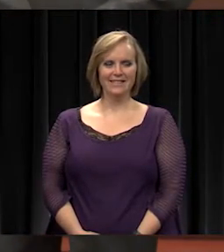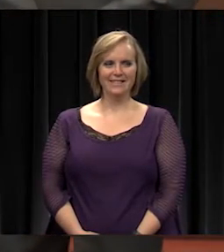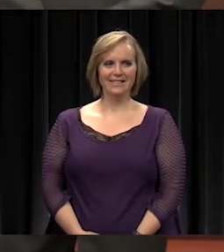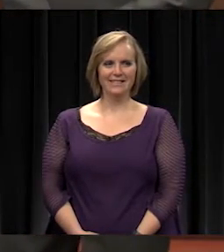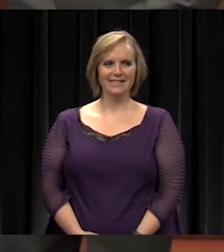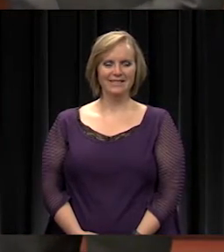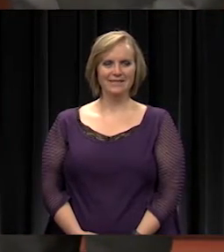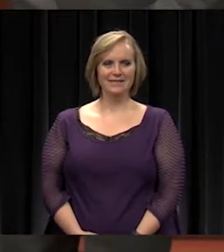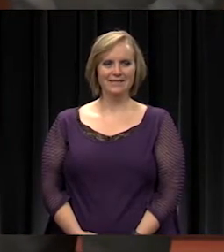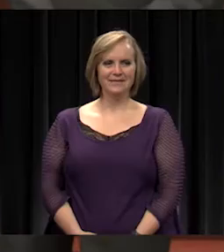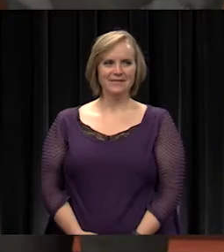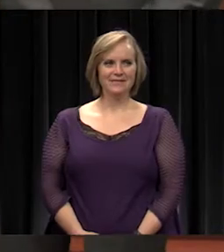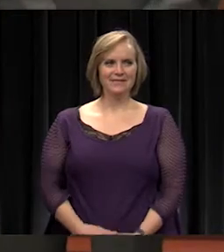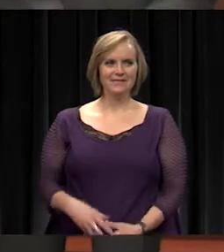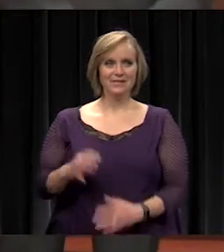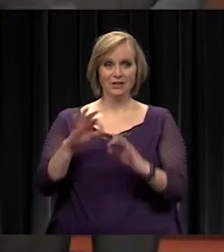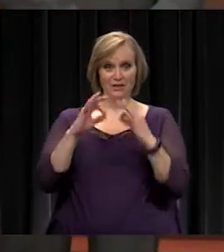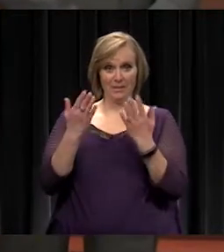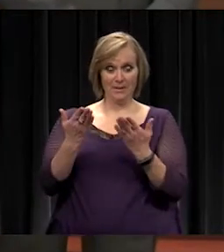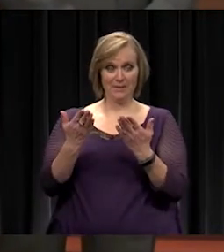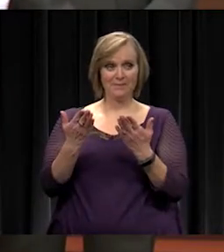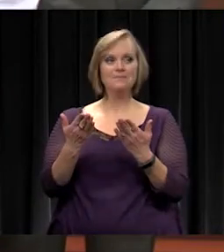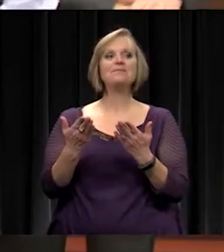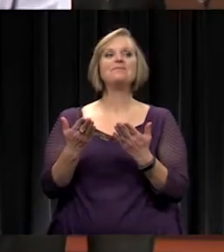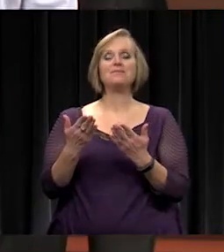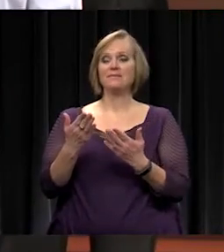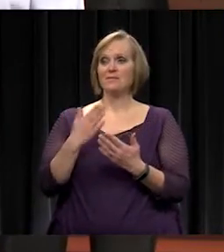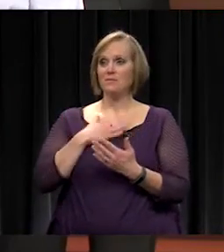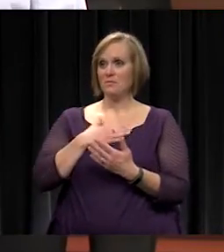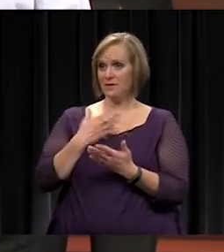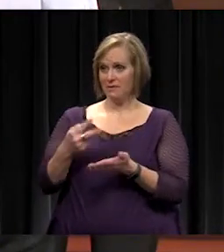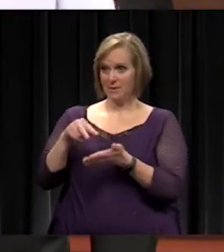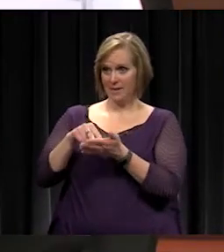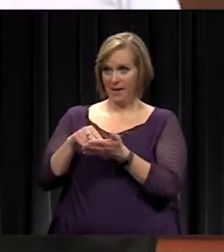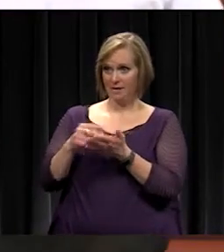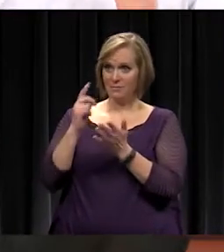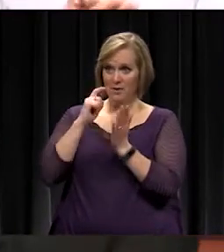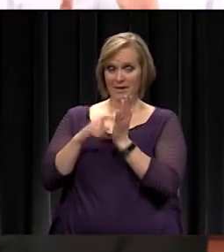Is your family here as well? We'd love for them to stand and be recognized as well.